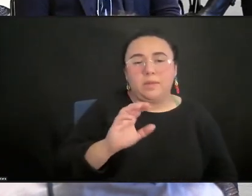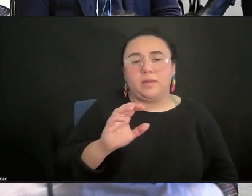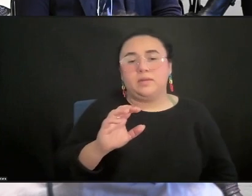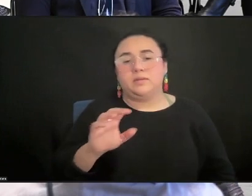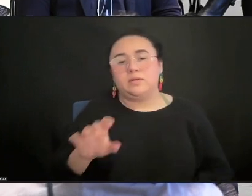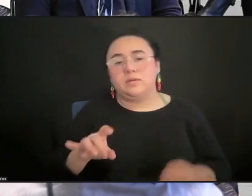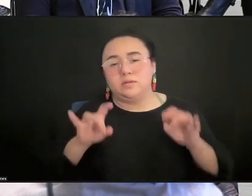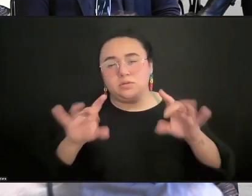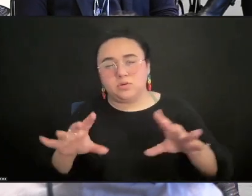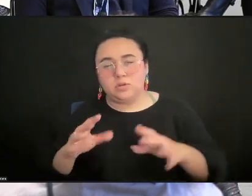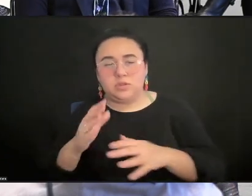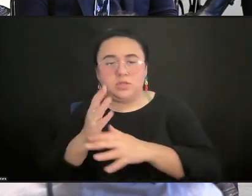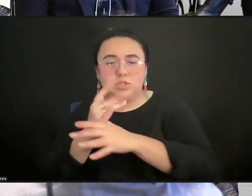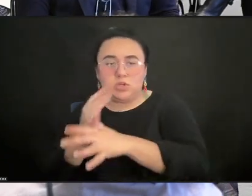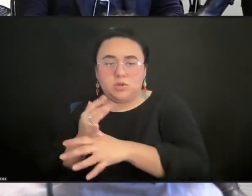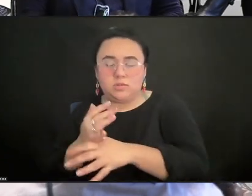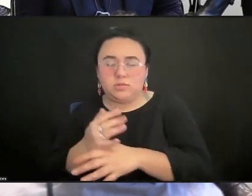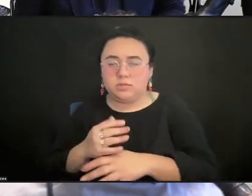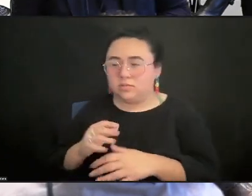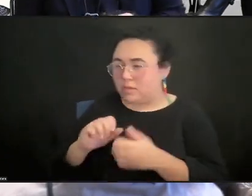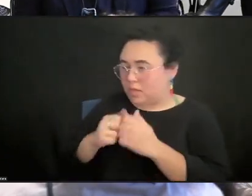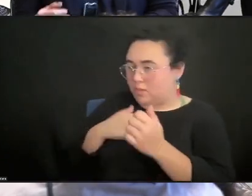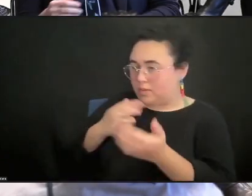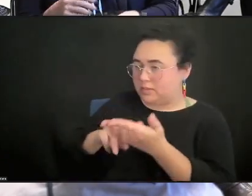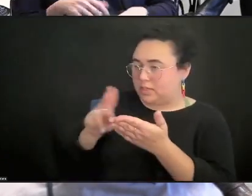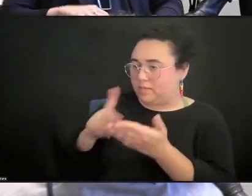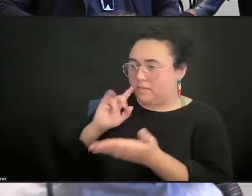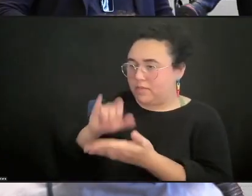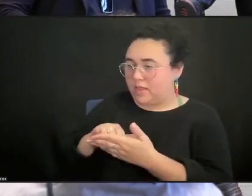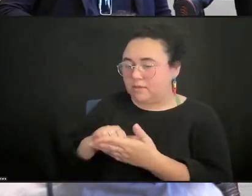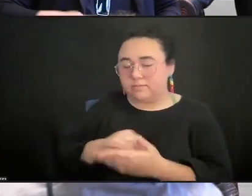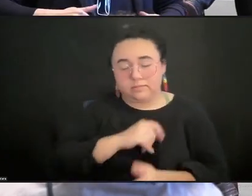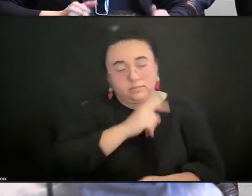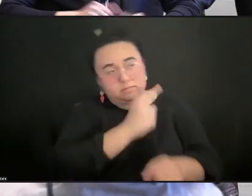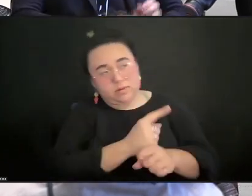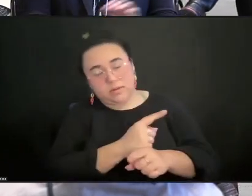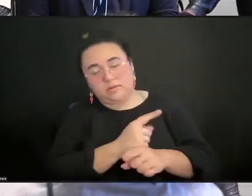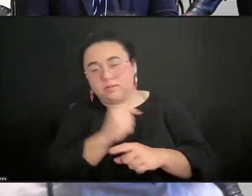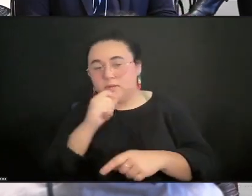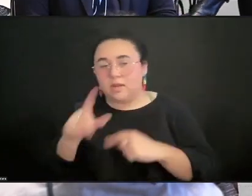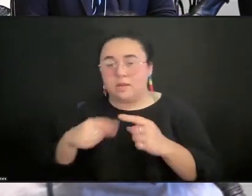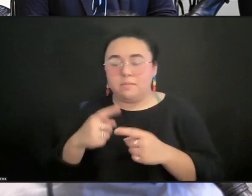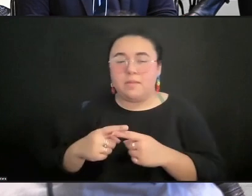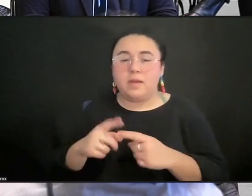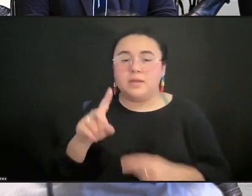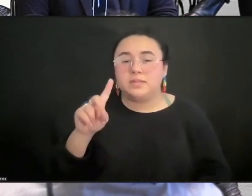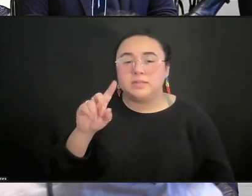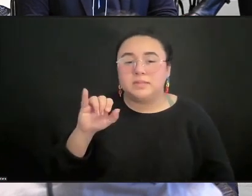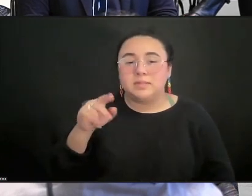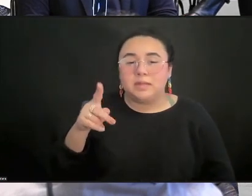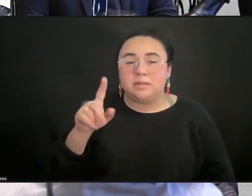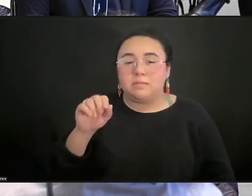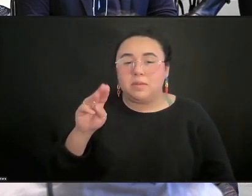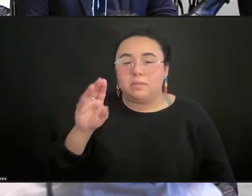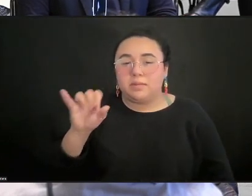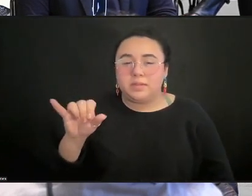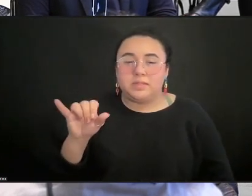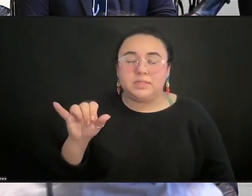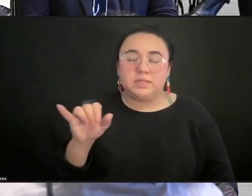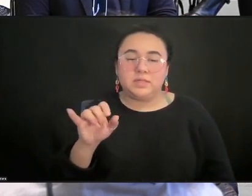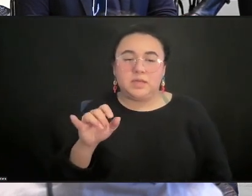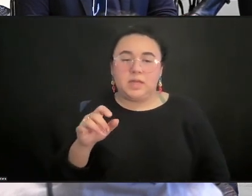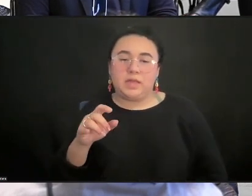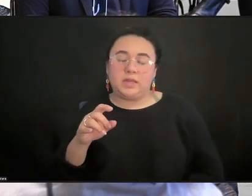It's commerce. Where do we sign up for that? Right. And this isn't about diplomacy. This isn't about conferring